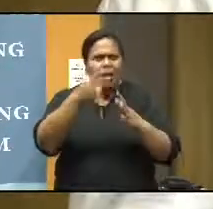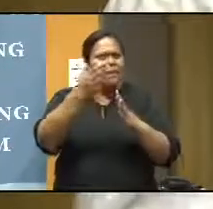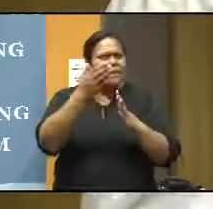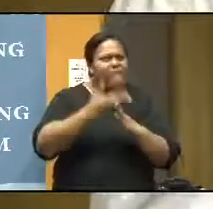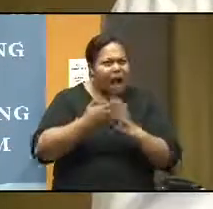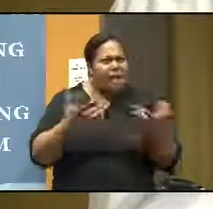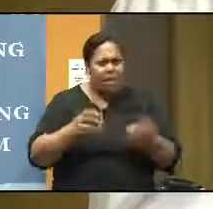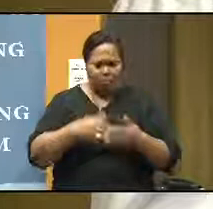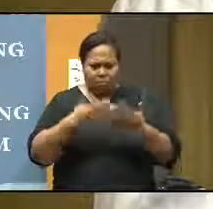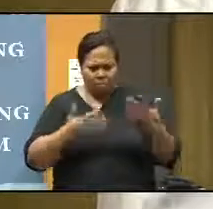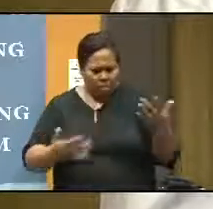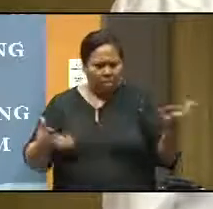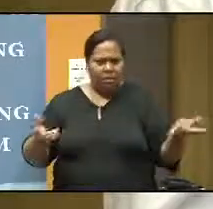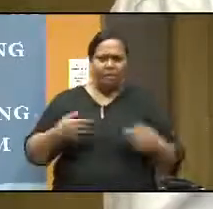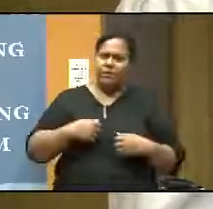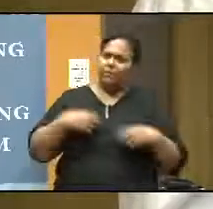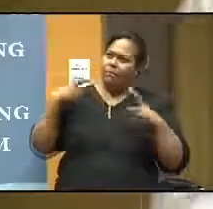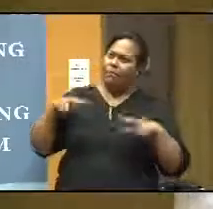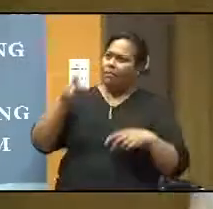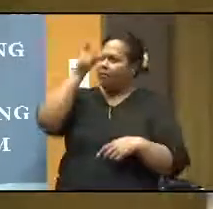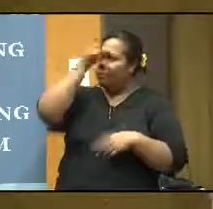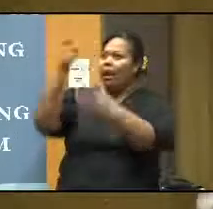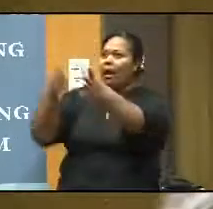and then I didn't get the answer.